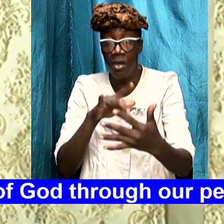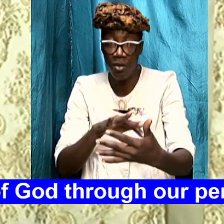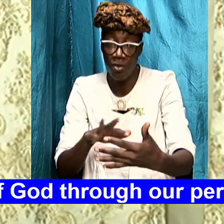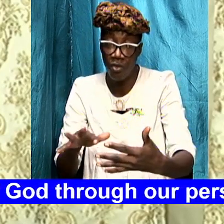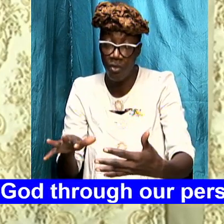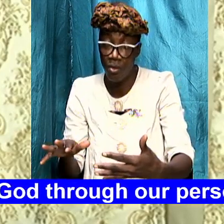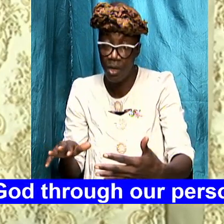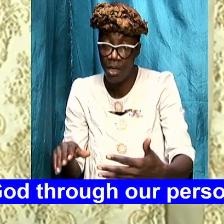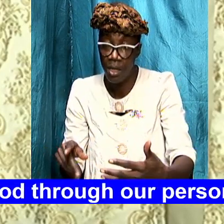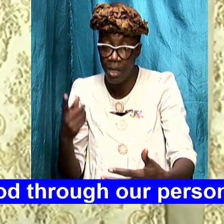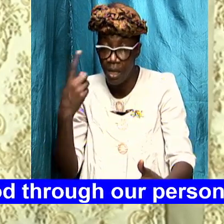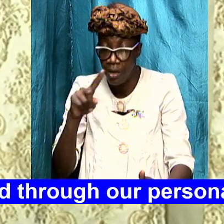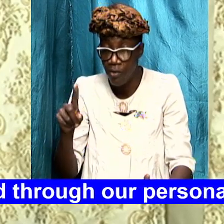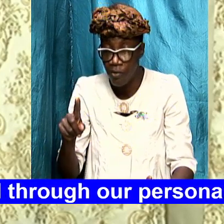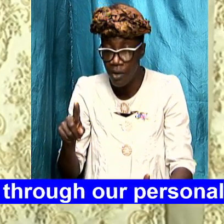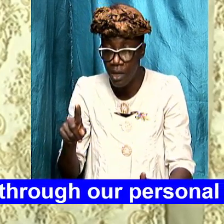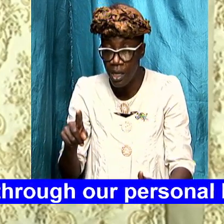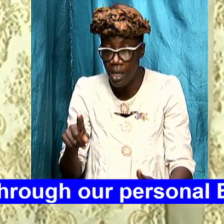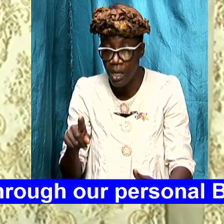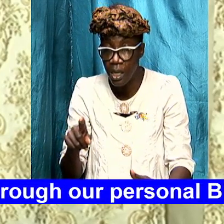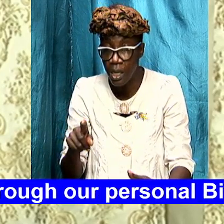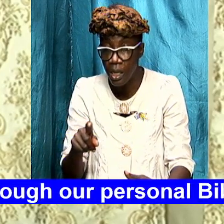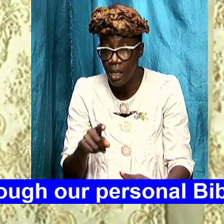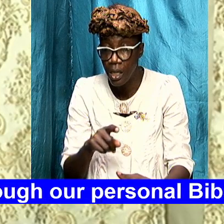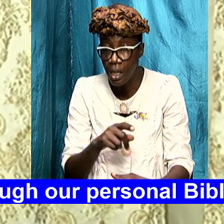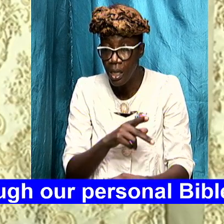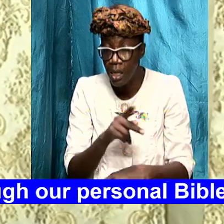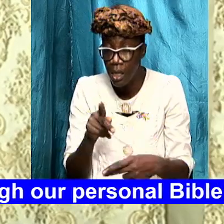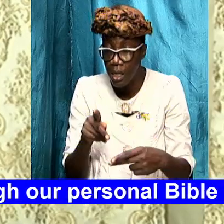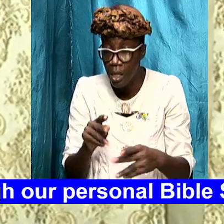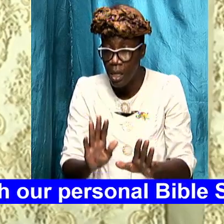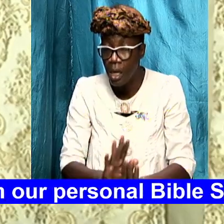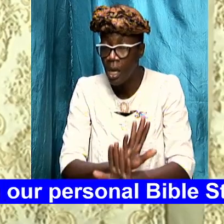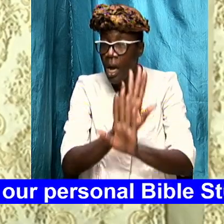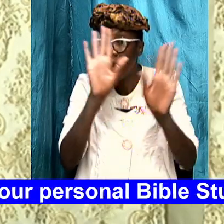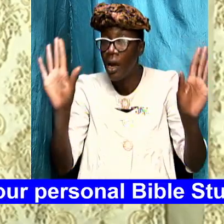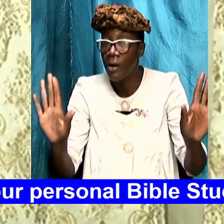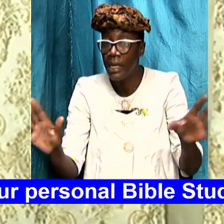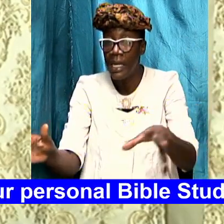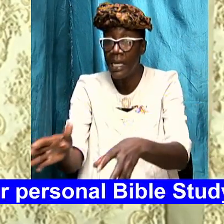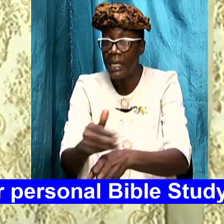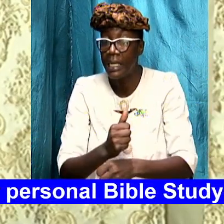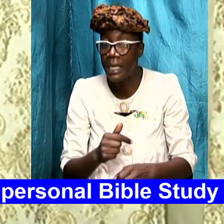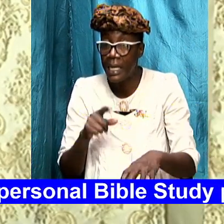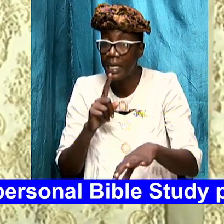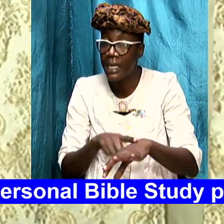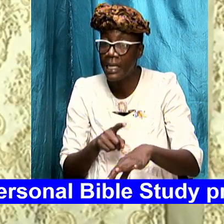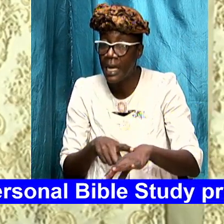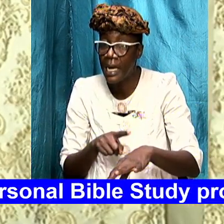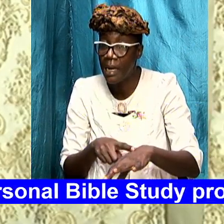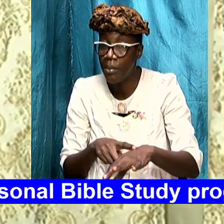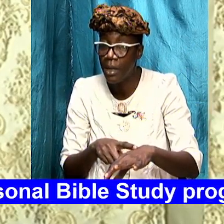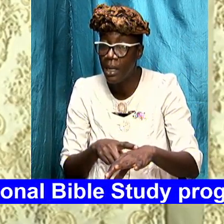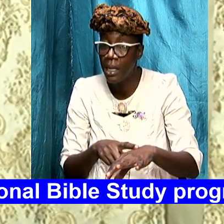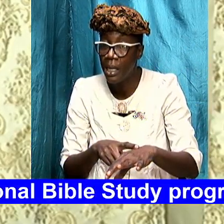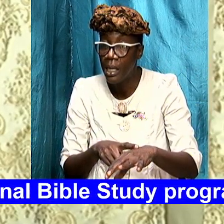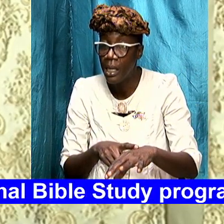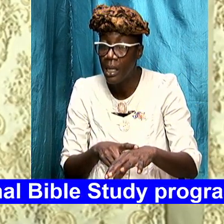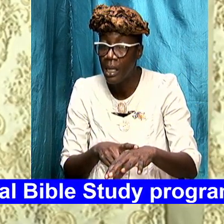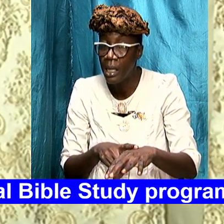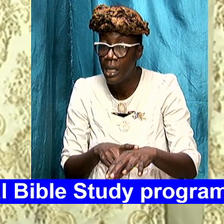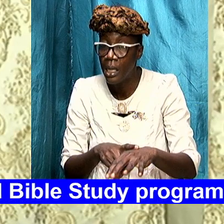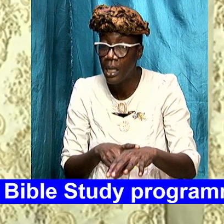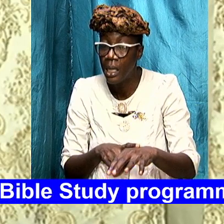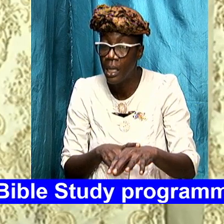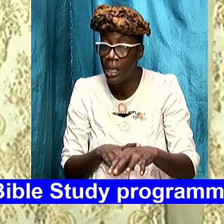for the purpose of clarity I will just take a little bit of time and explain again the mark of the